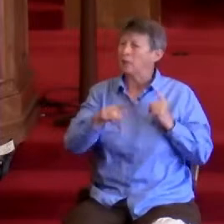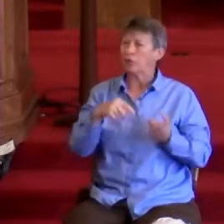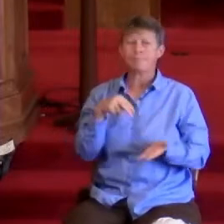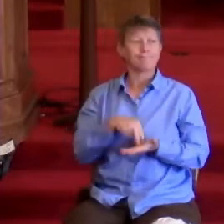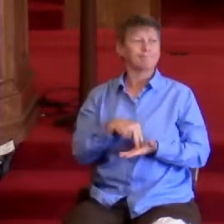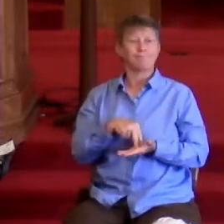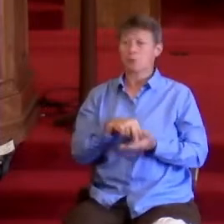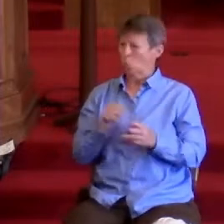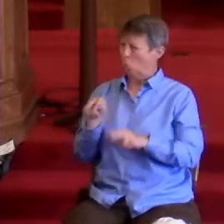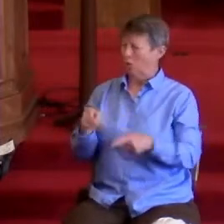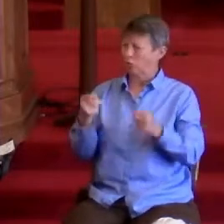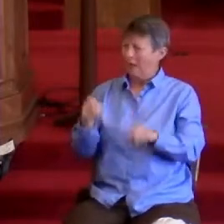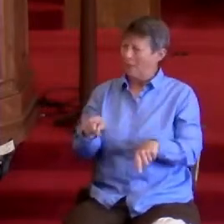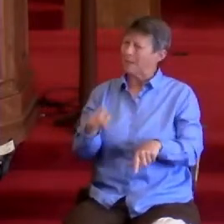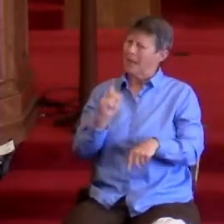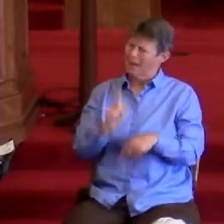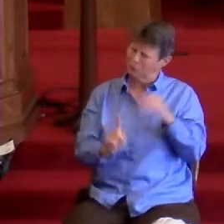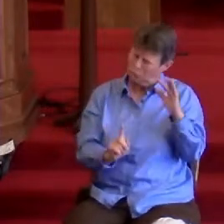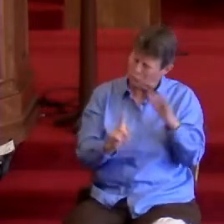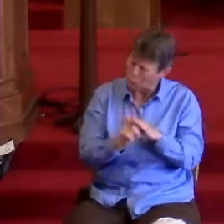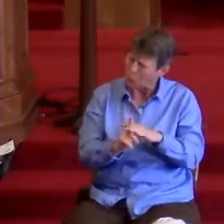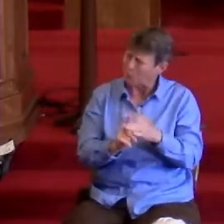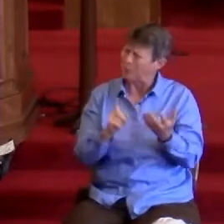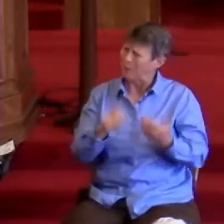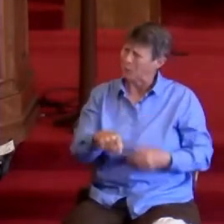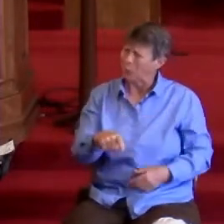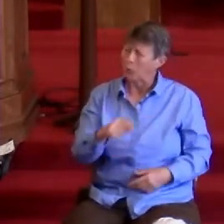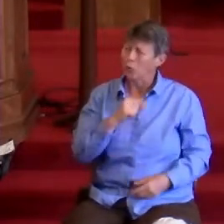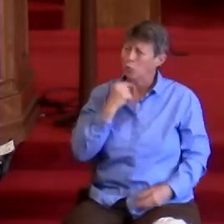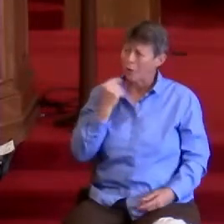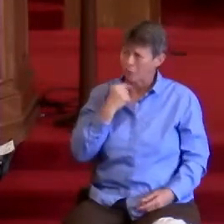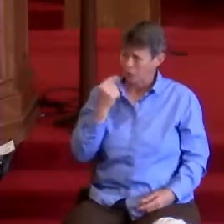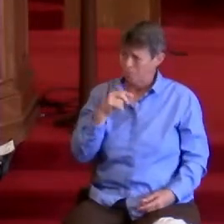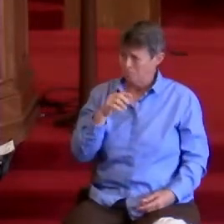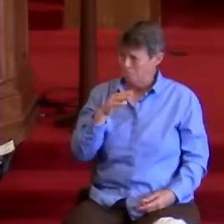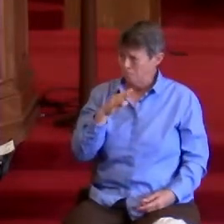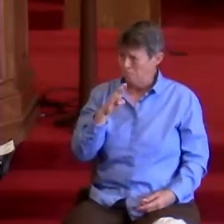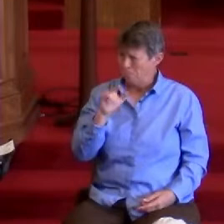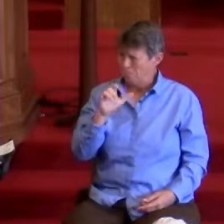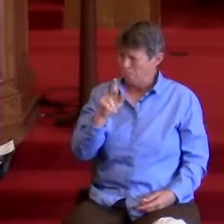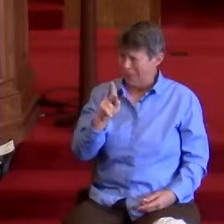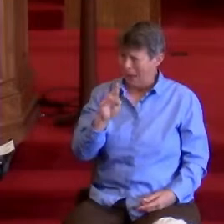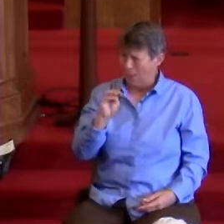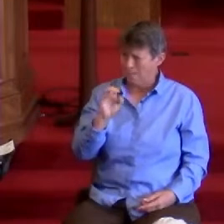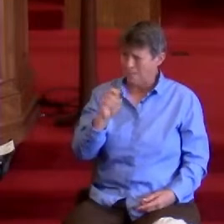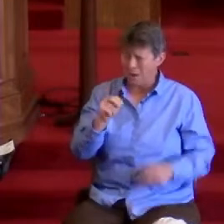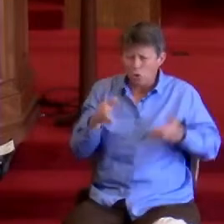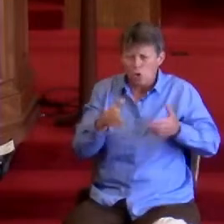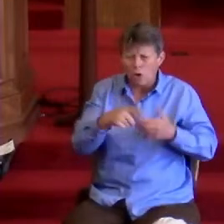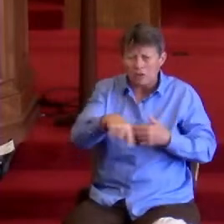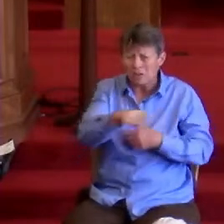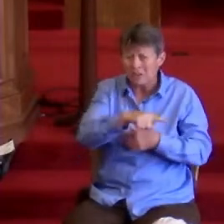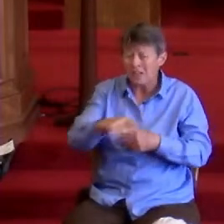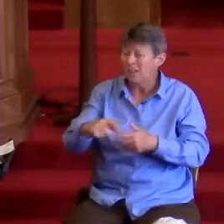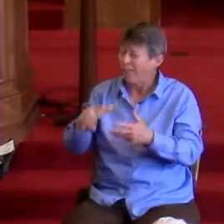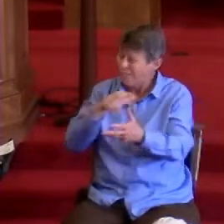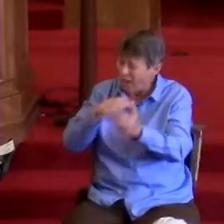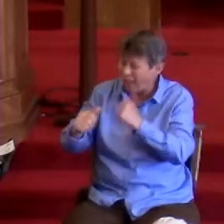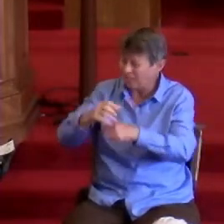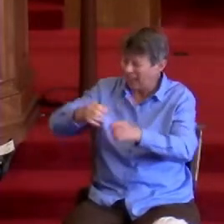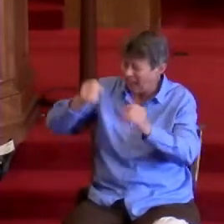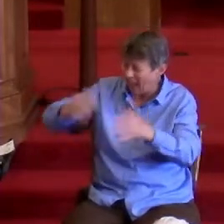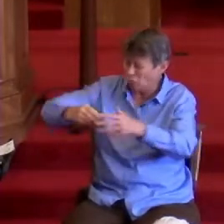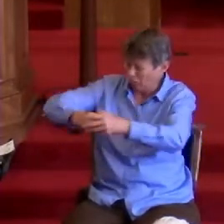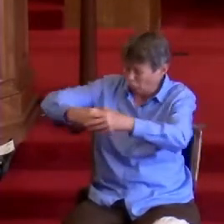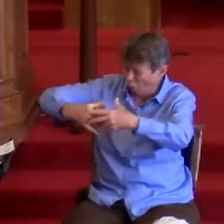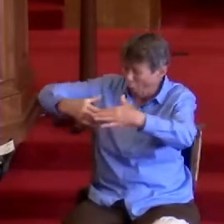it happen. Reverend Blackman encouraged the congregation. When violence and hatred are flourishing, it